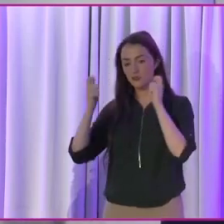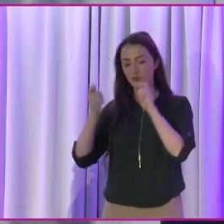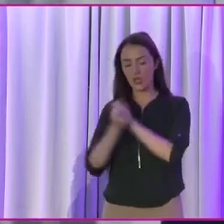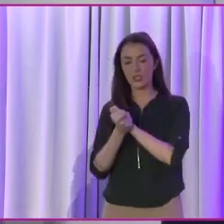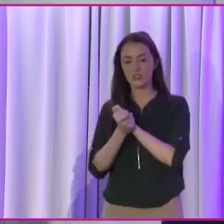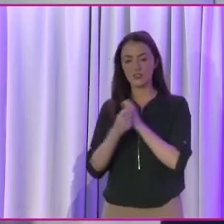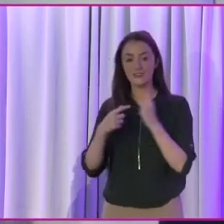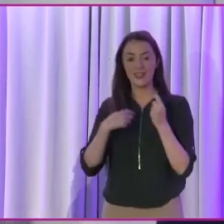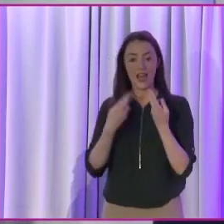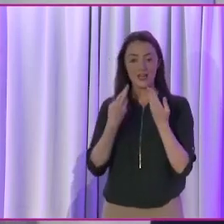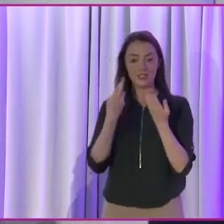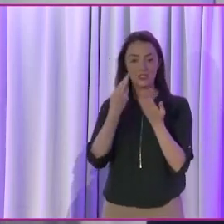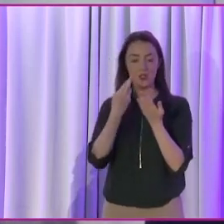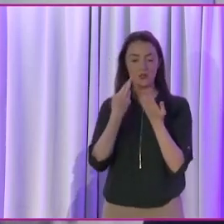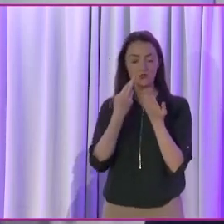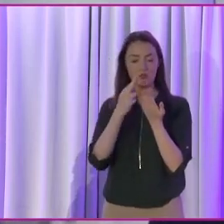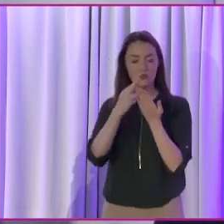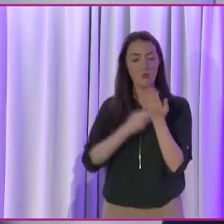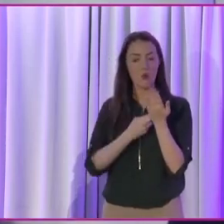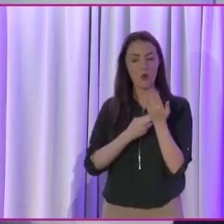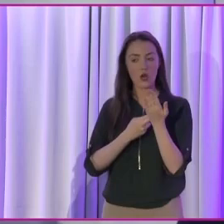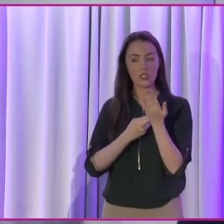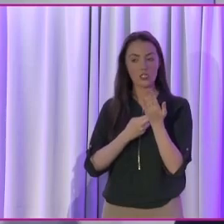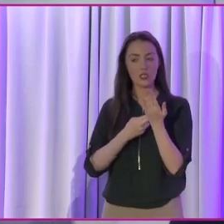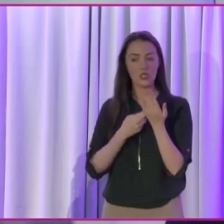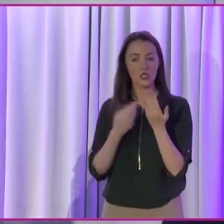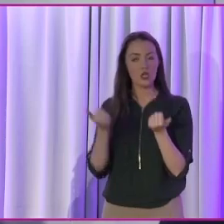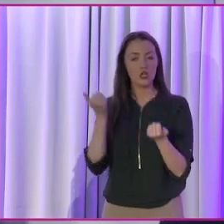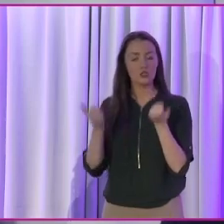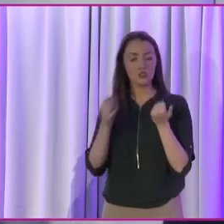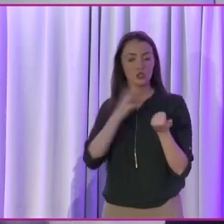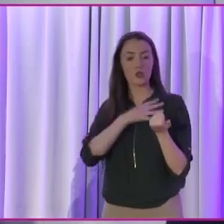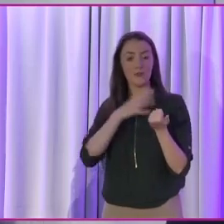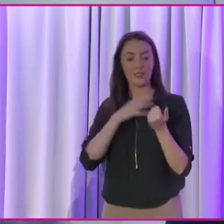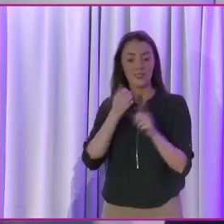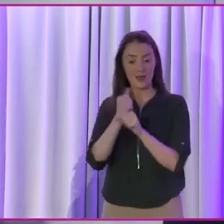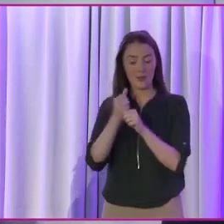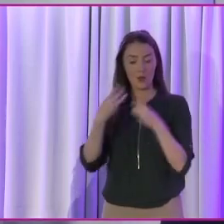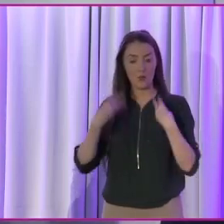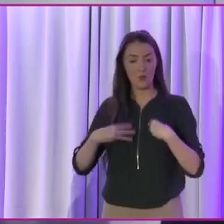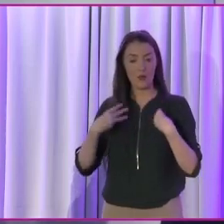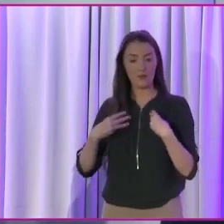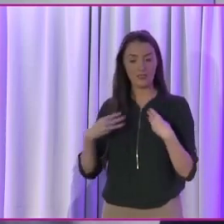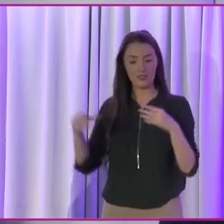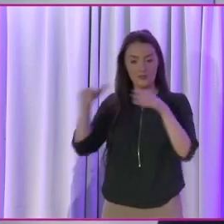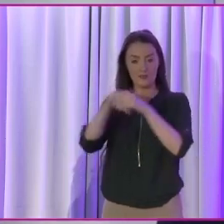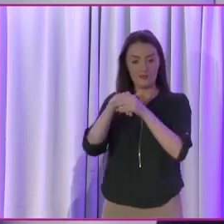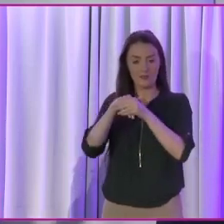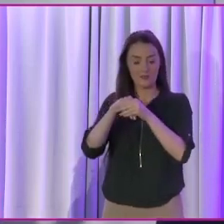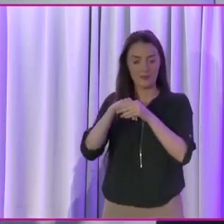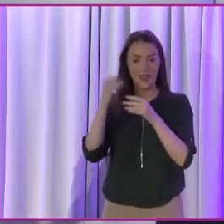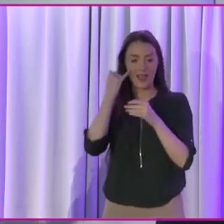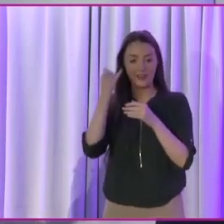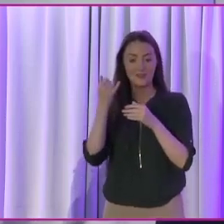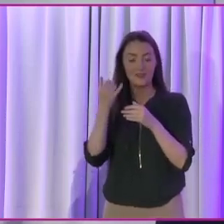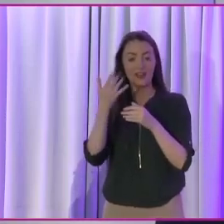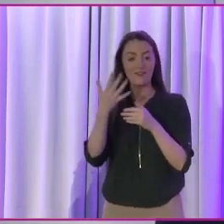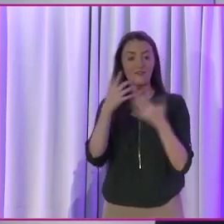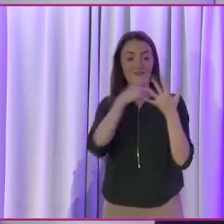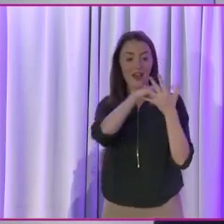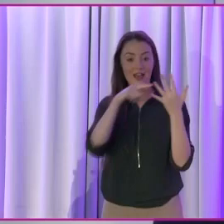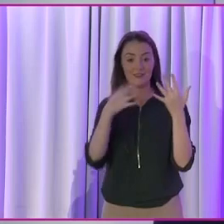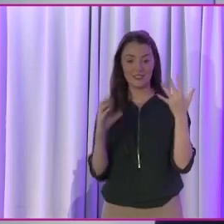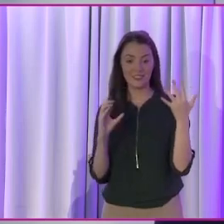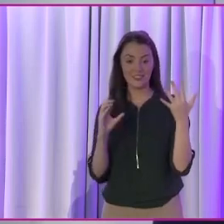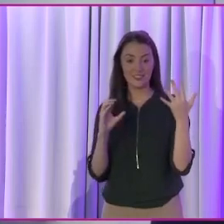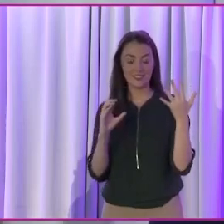I did a report for the Justice Committee on women's participation. And we identified five C's which obstruct women's entry to politics.